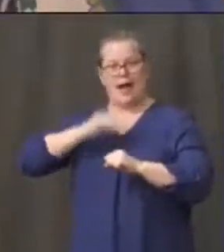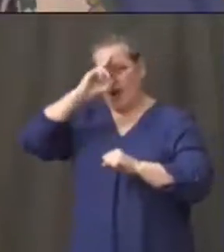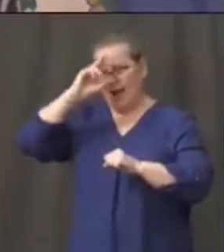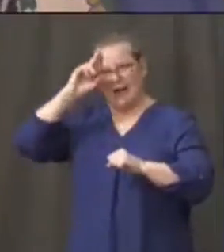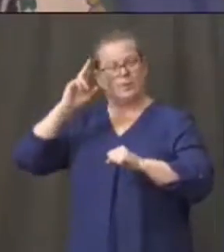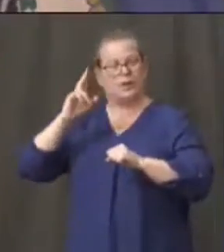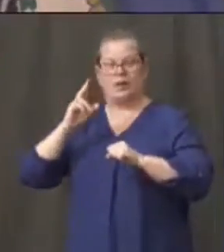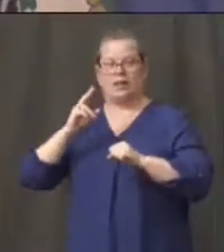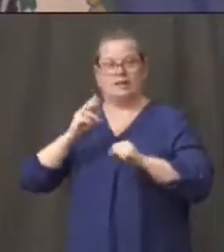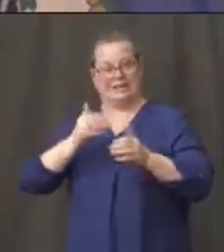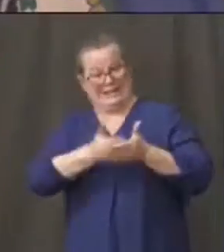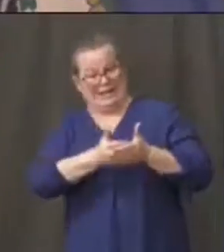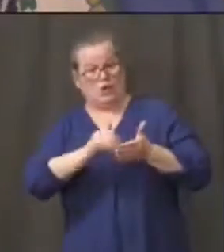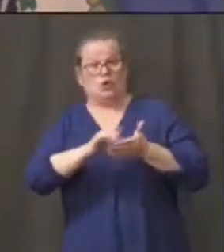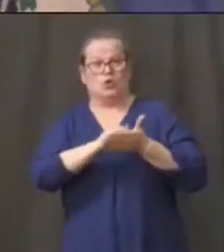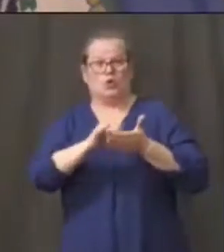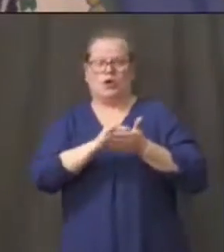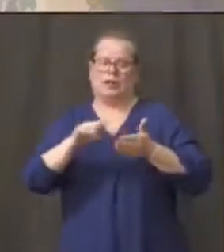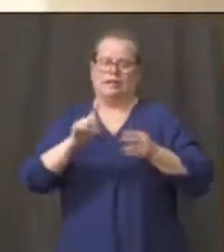new york